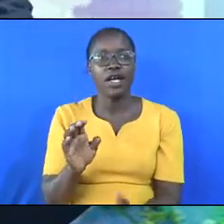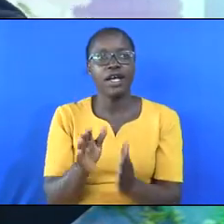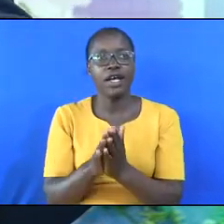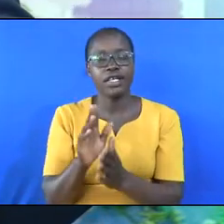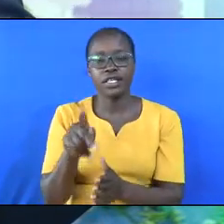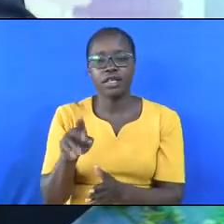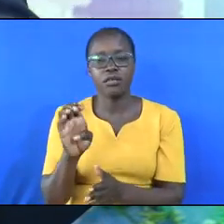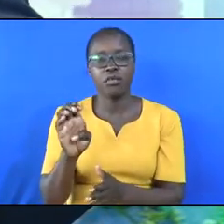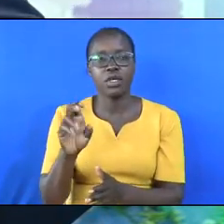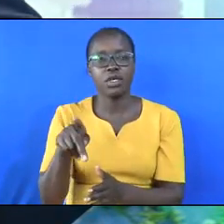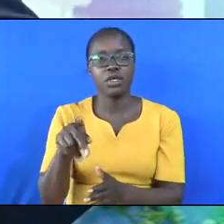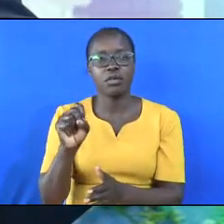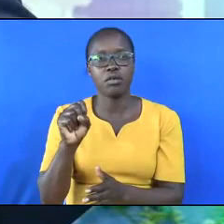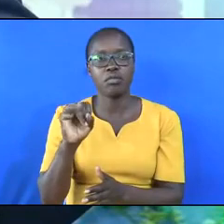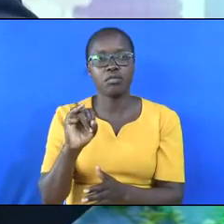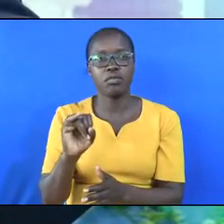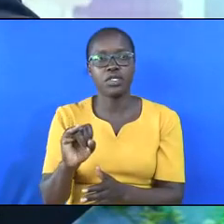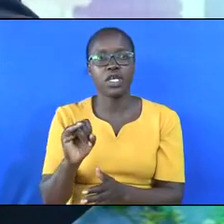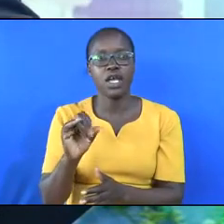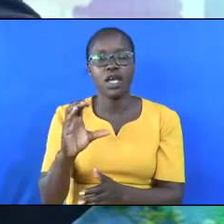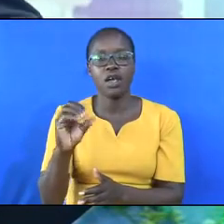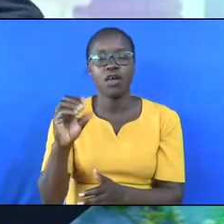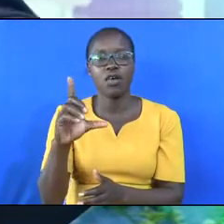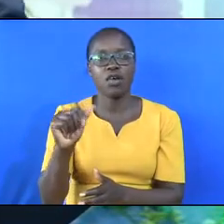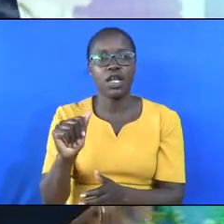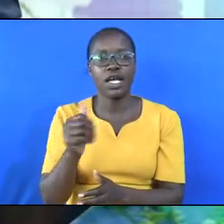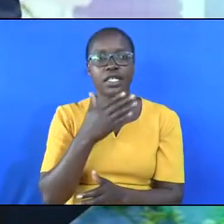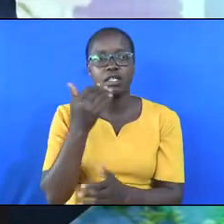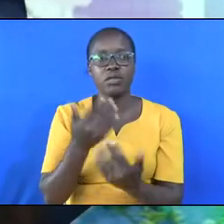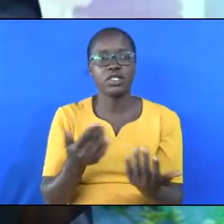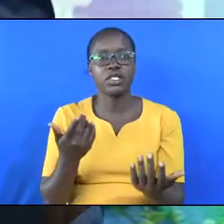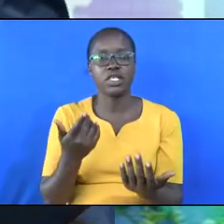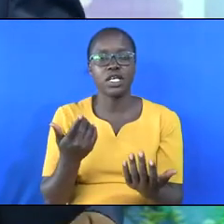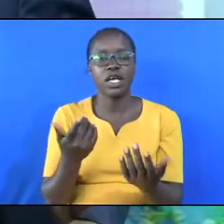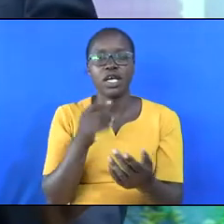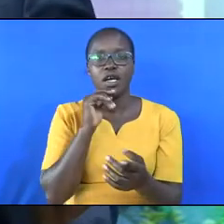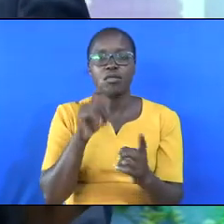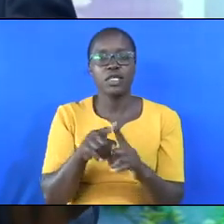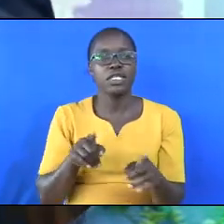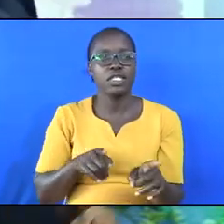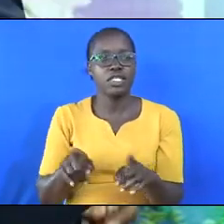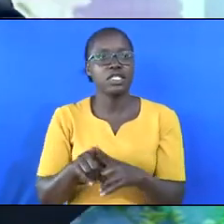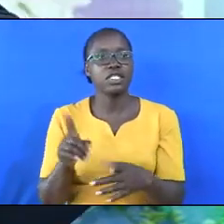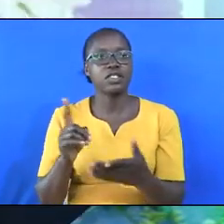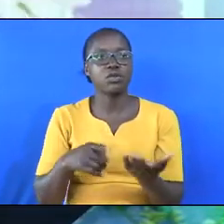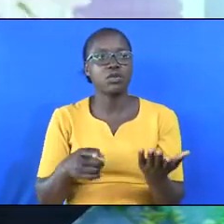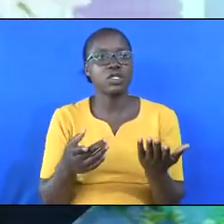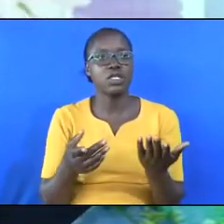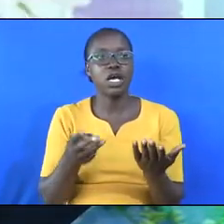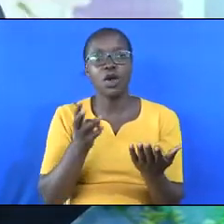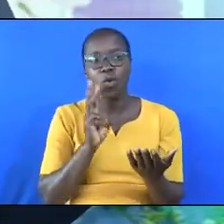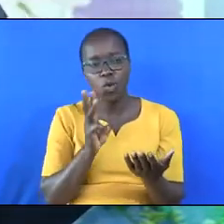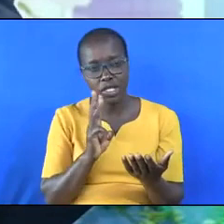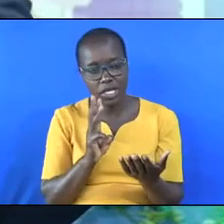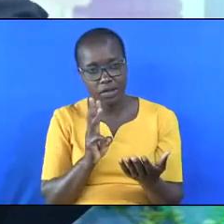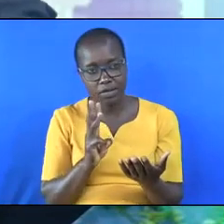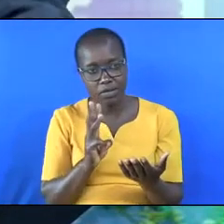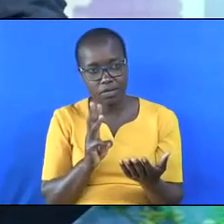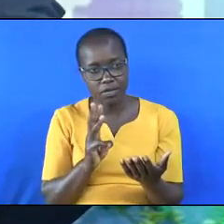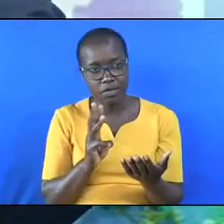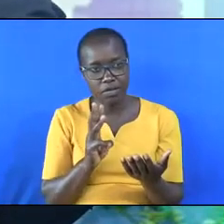to make sure that we drink the right drink. The best drink, brothers and sisters, is water and the other is the